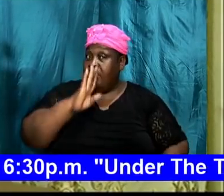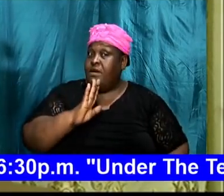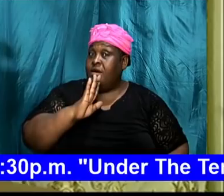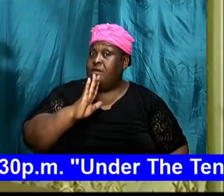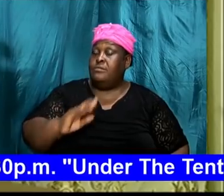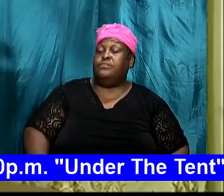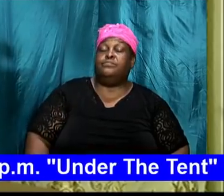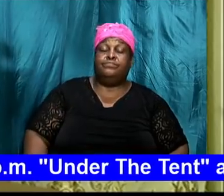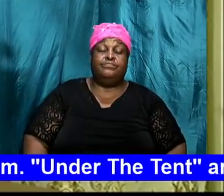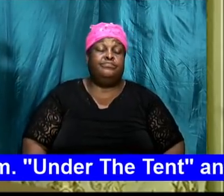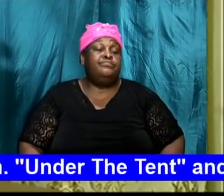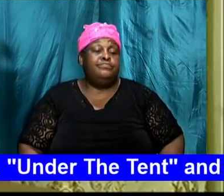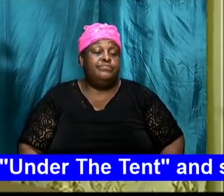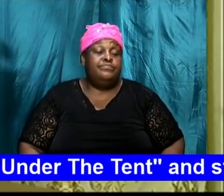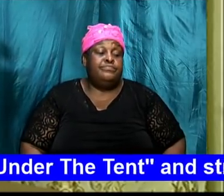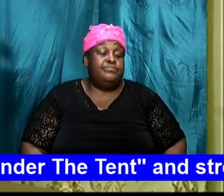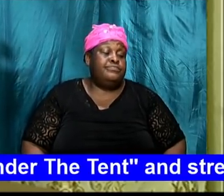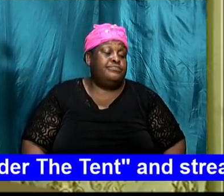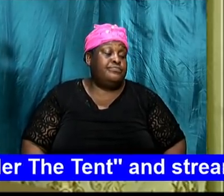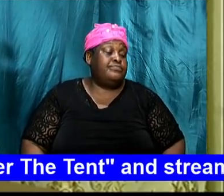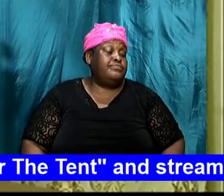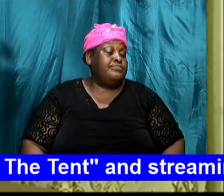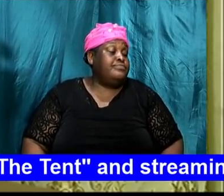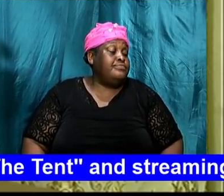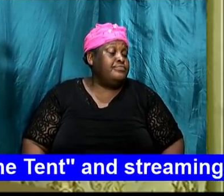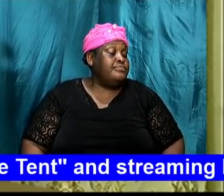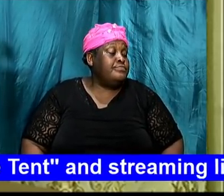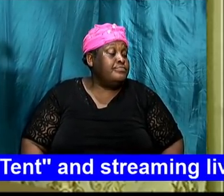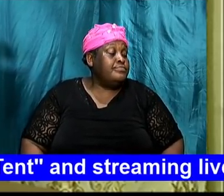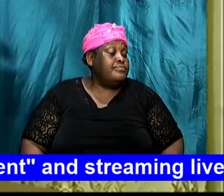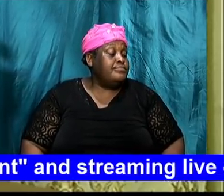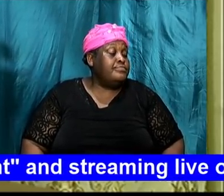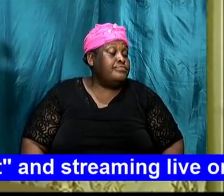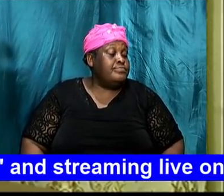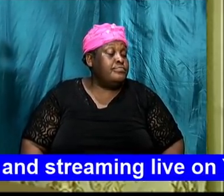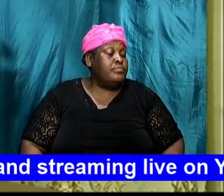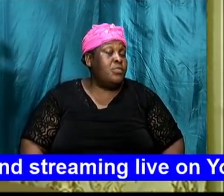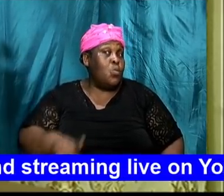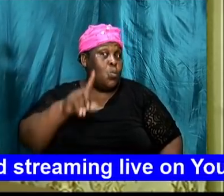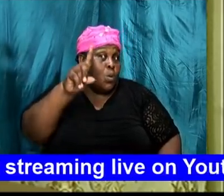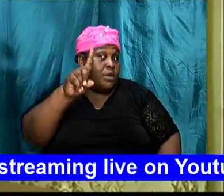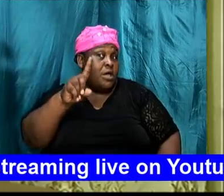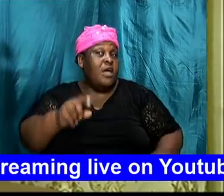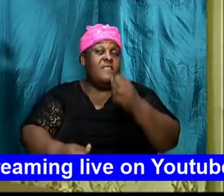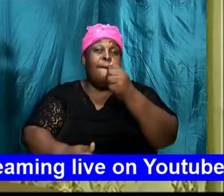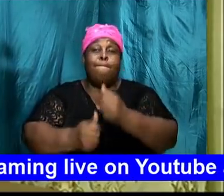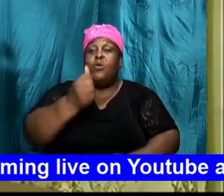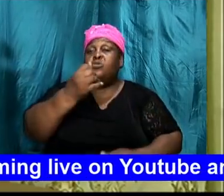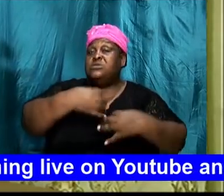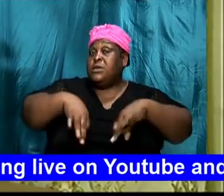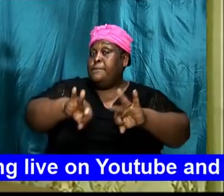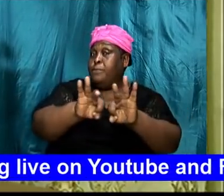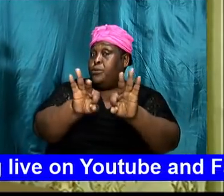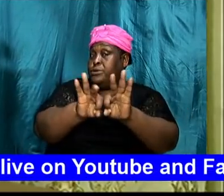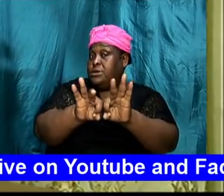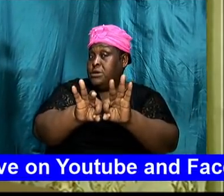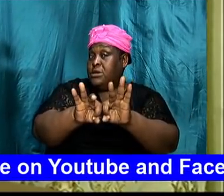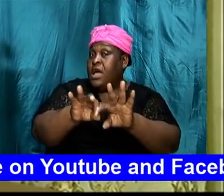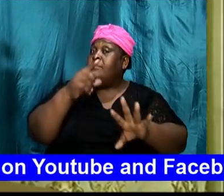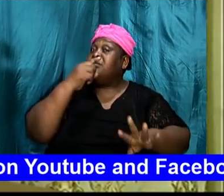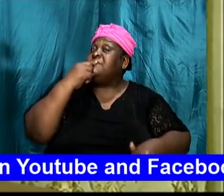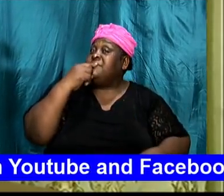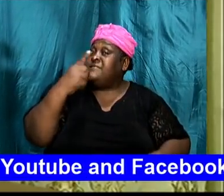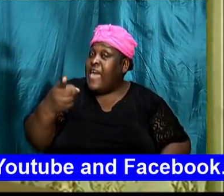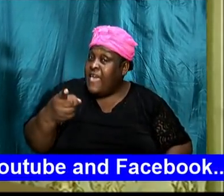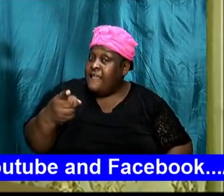the will of God one of the most important I say it another time I am